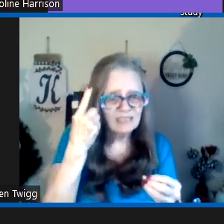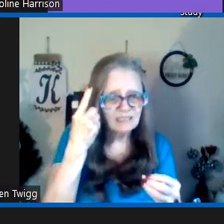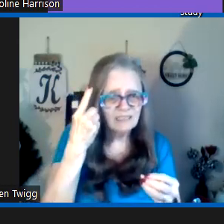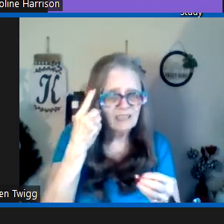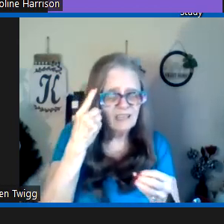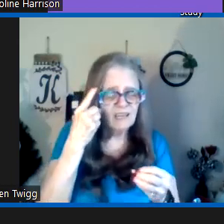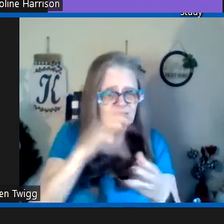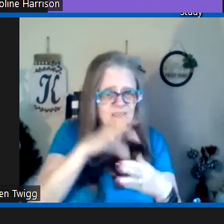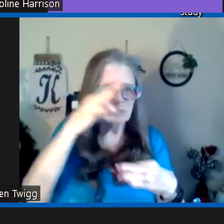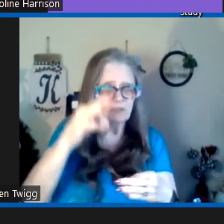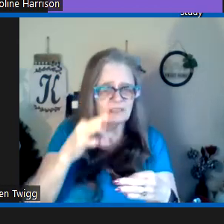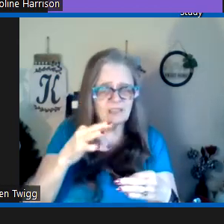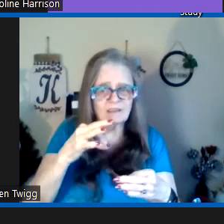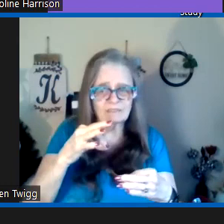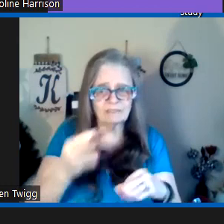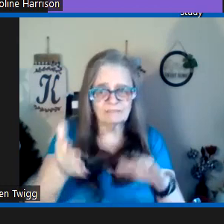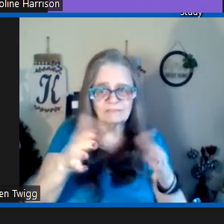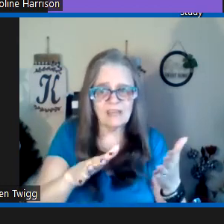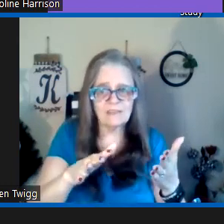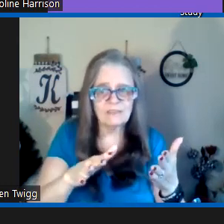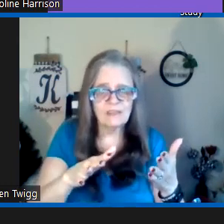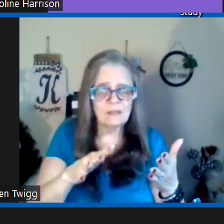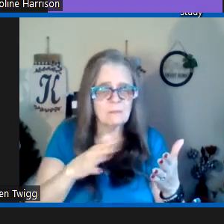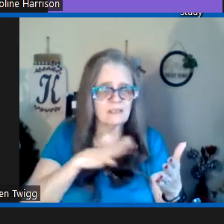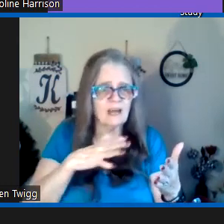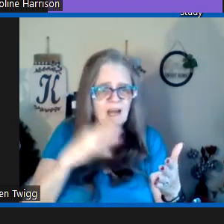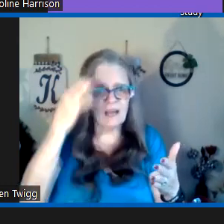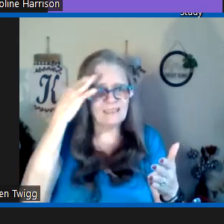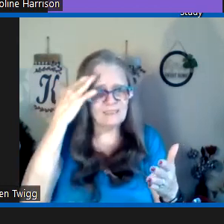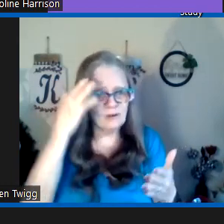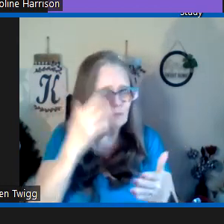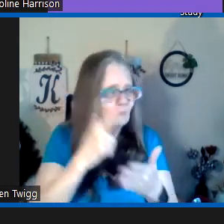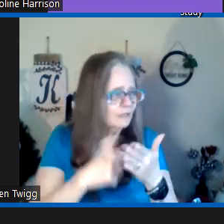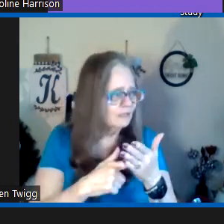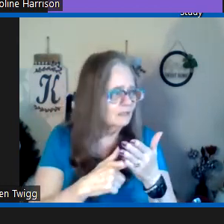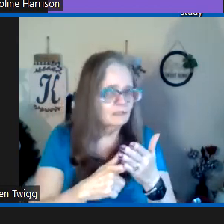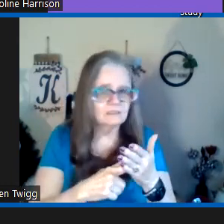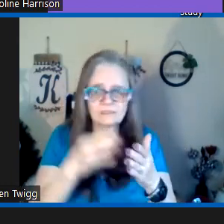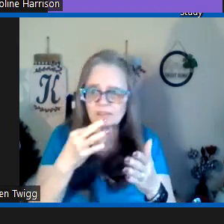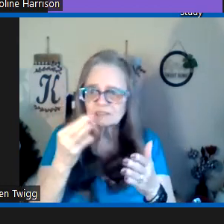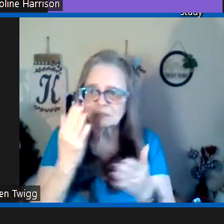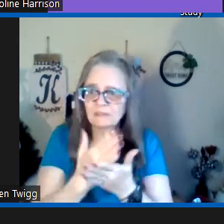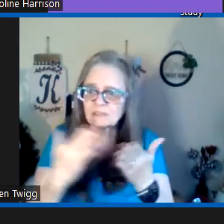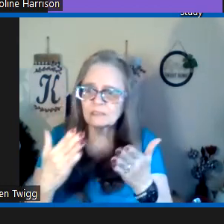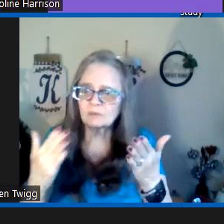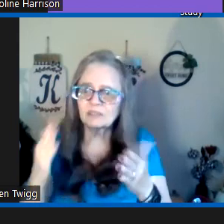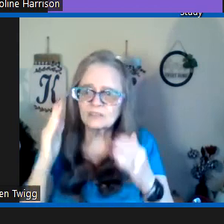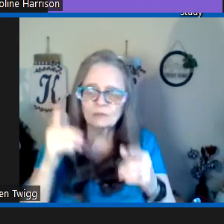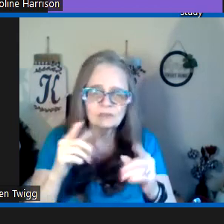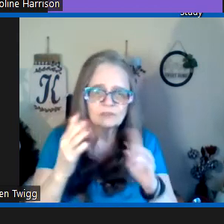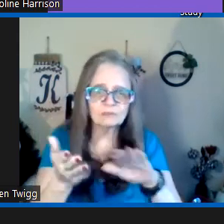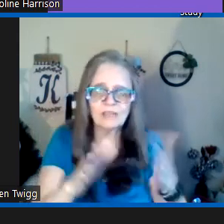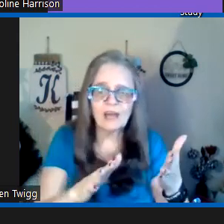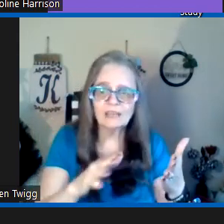understanding of the spirit of of death that i i know when someone someone